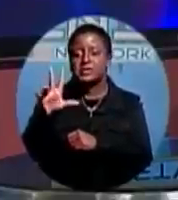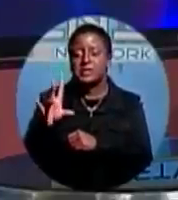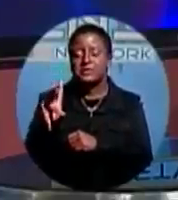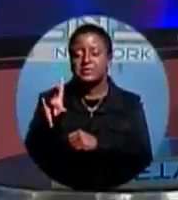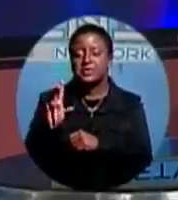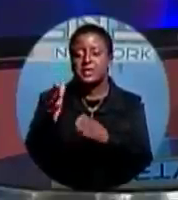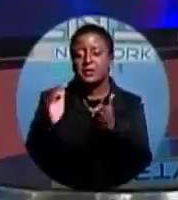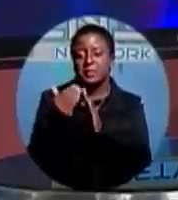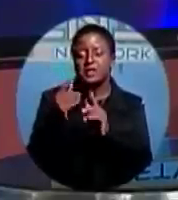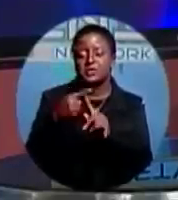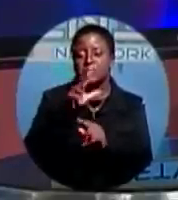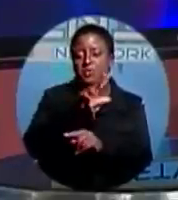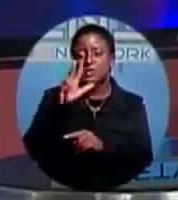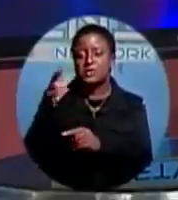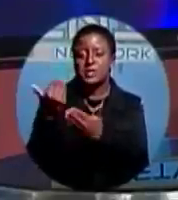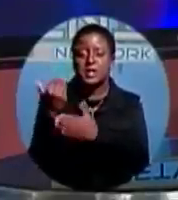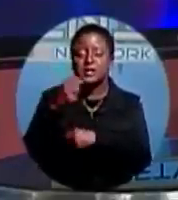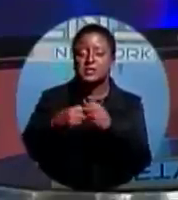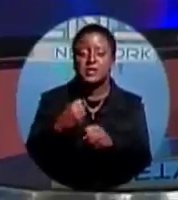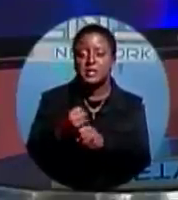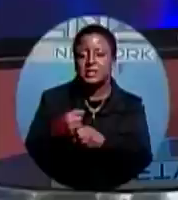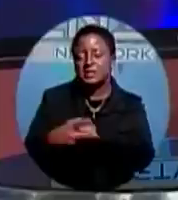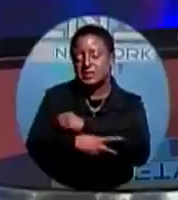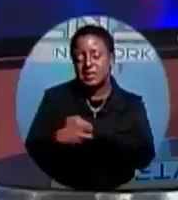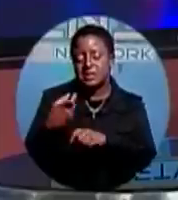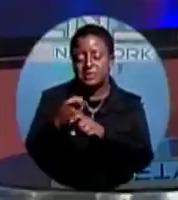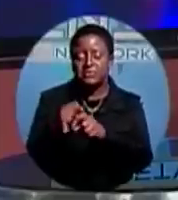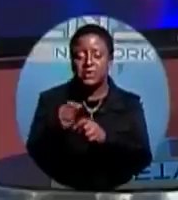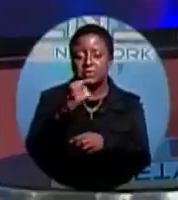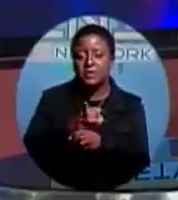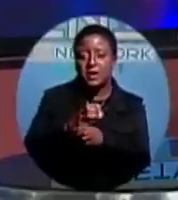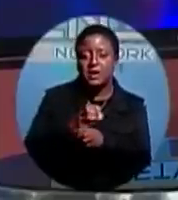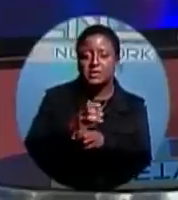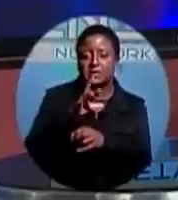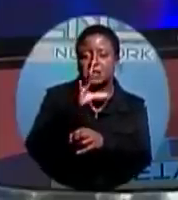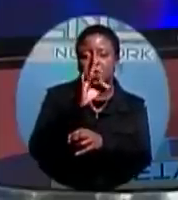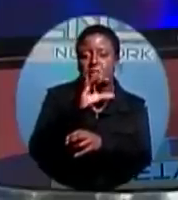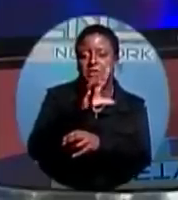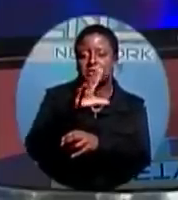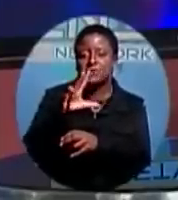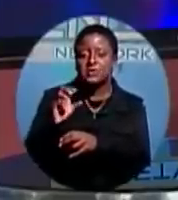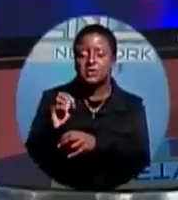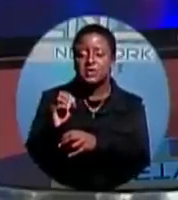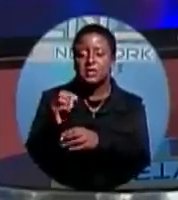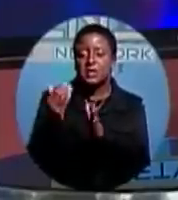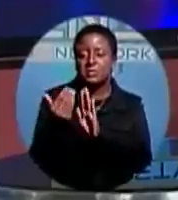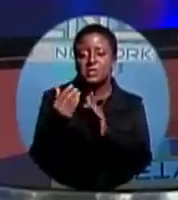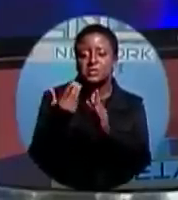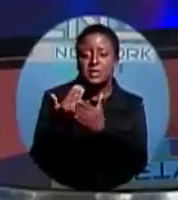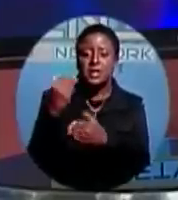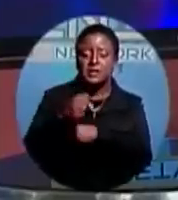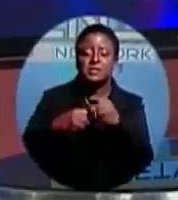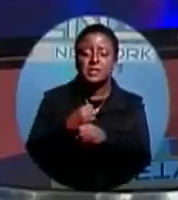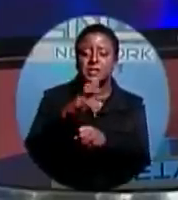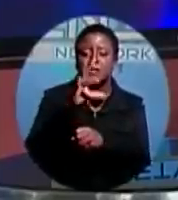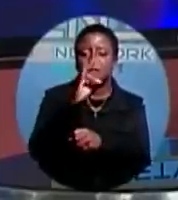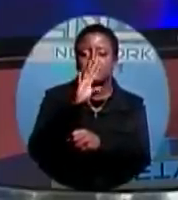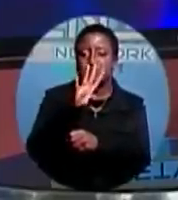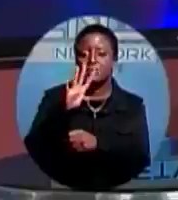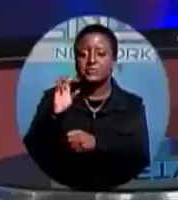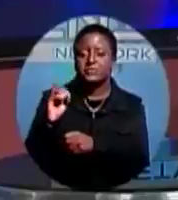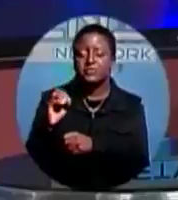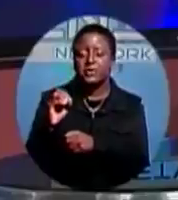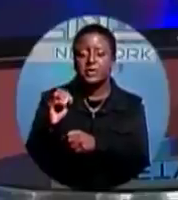Stealing from vehicles is showing the highest increase at 830 so far this year, compared to last year's number of 740.